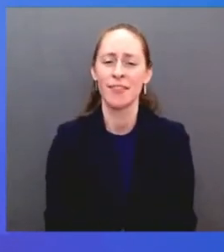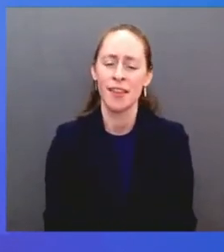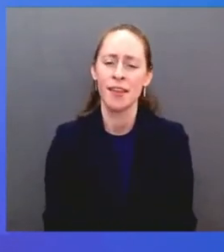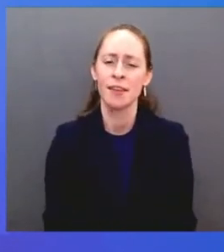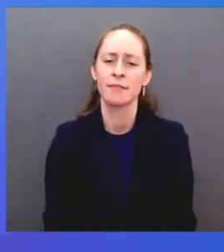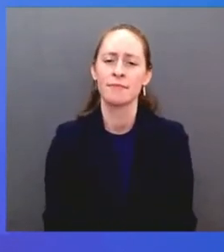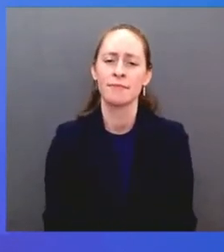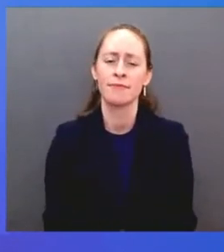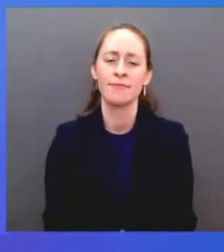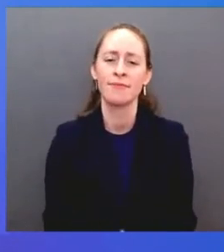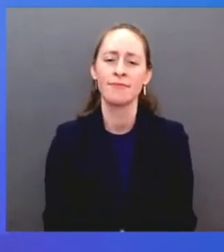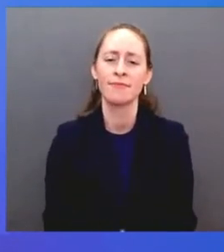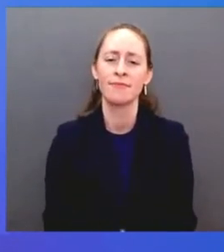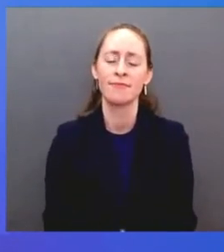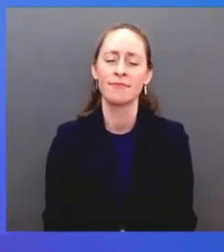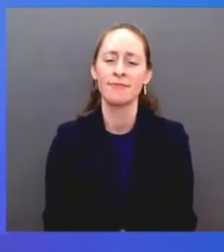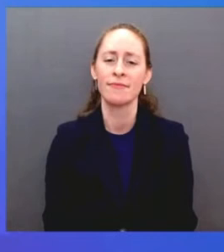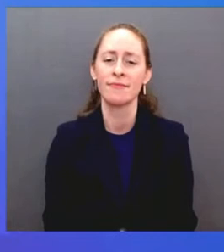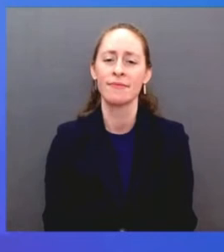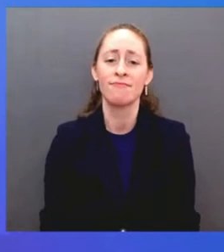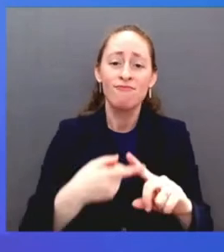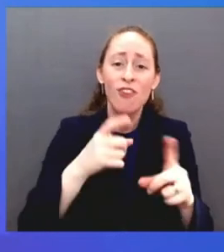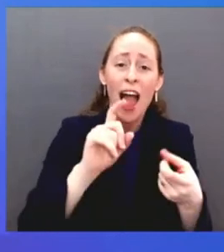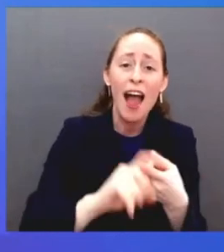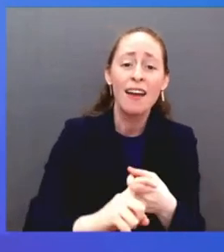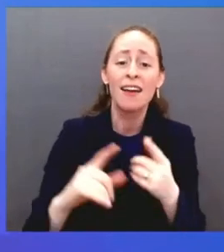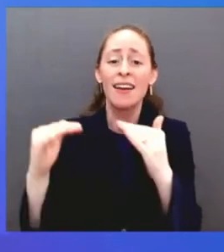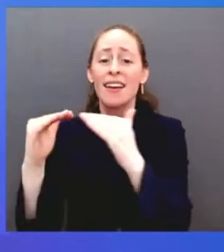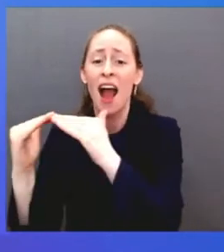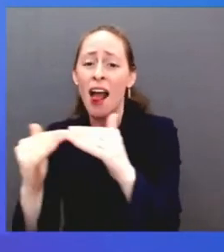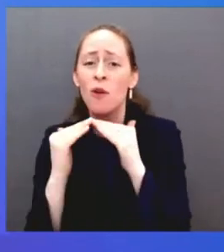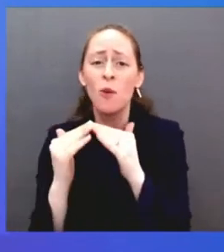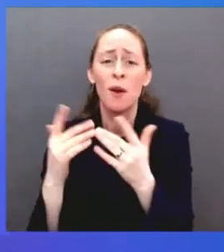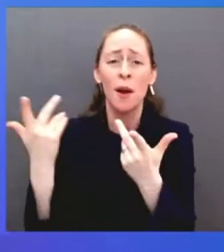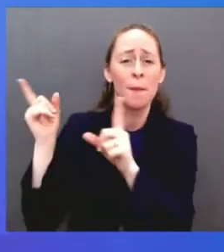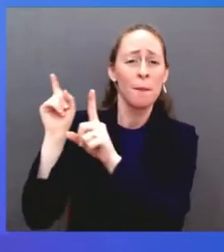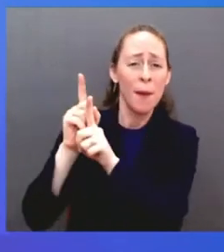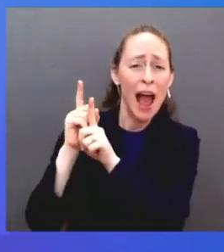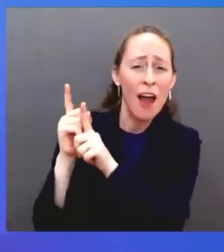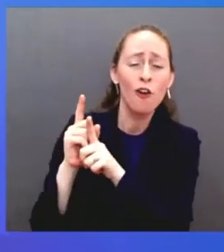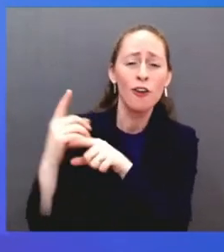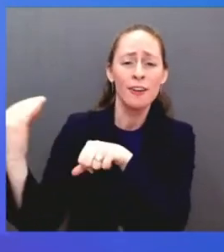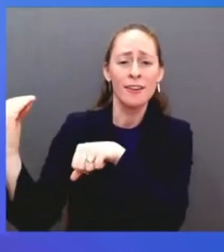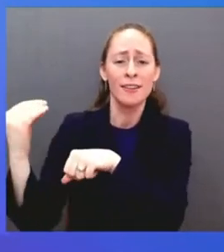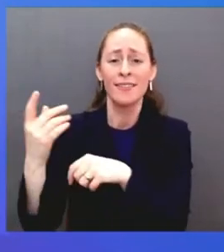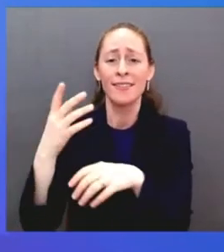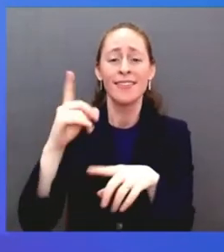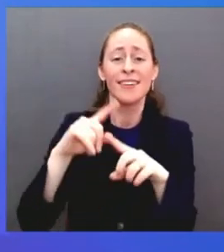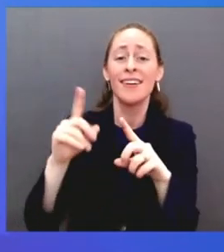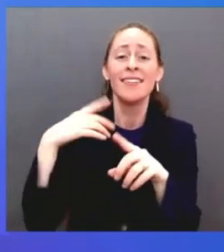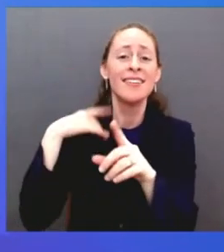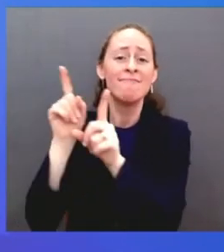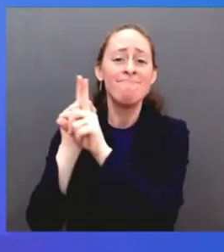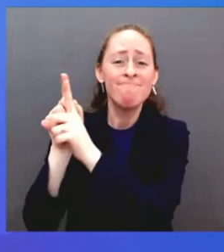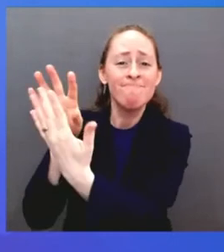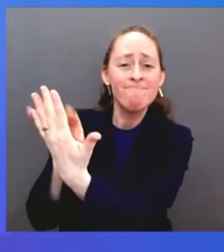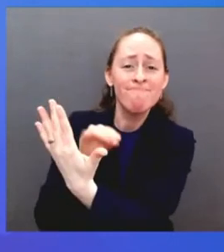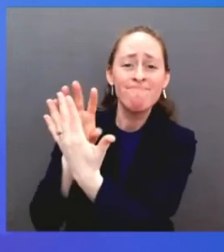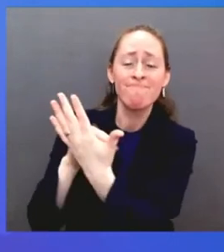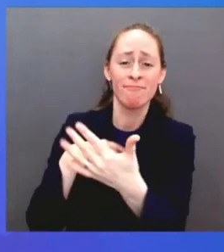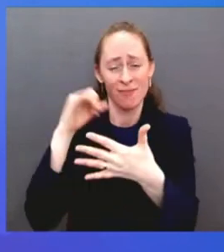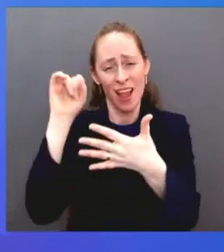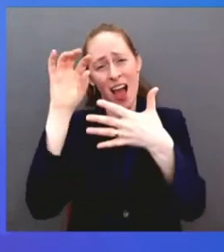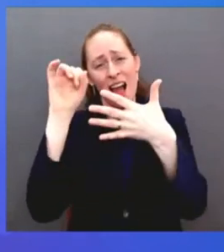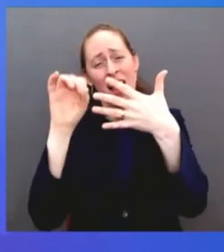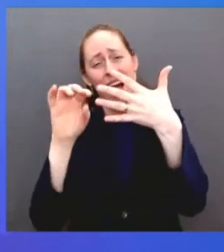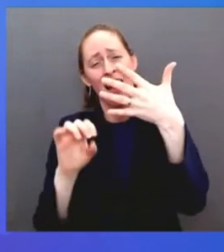law clerks. I could not possibly name all of the people to whom I owe great thanks. But I